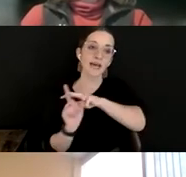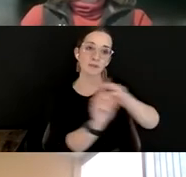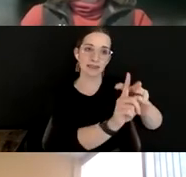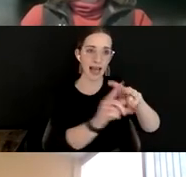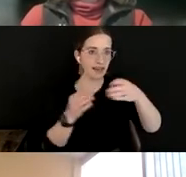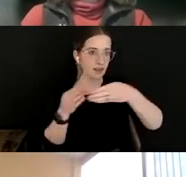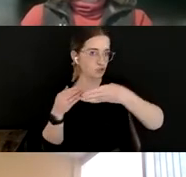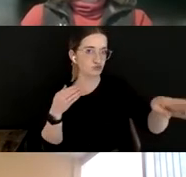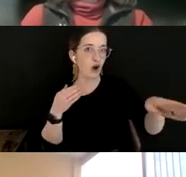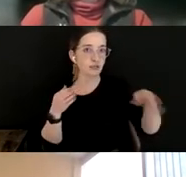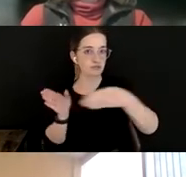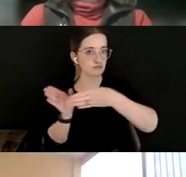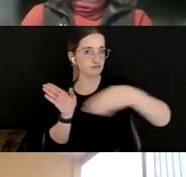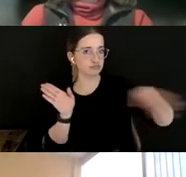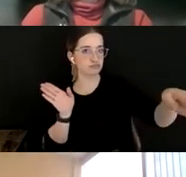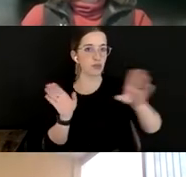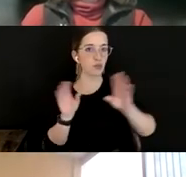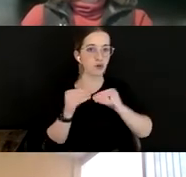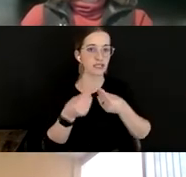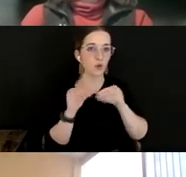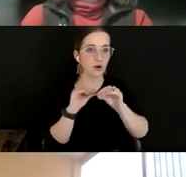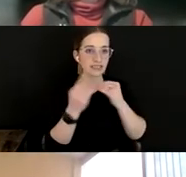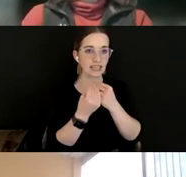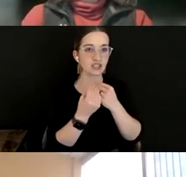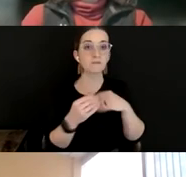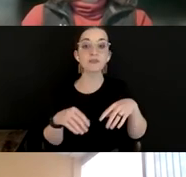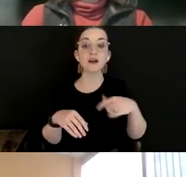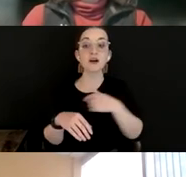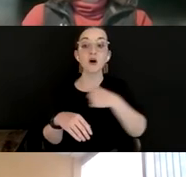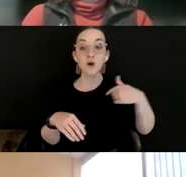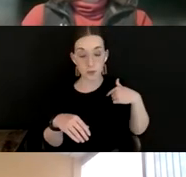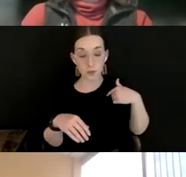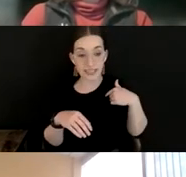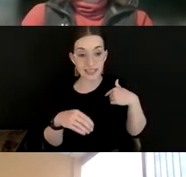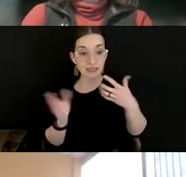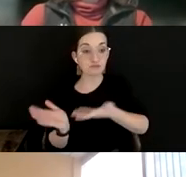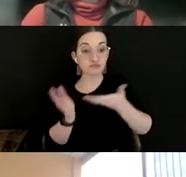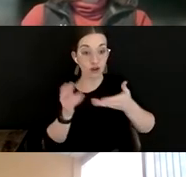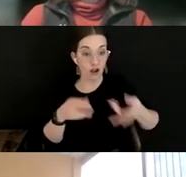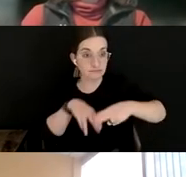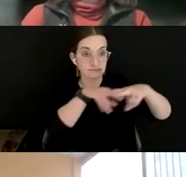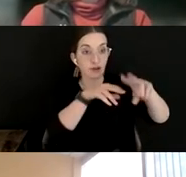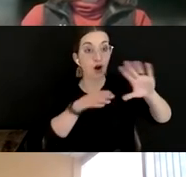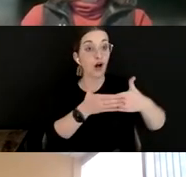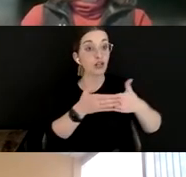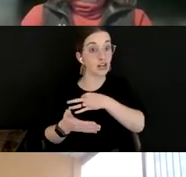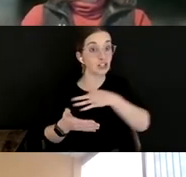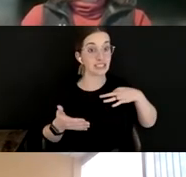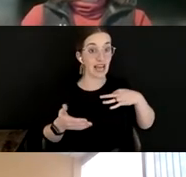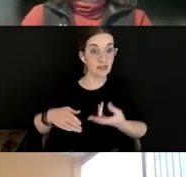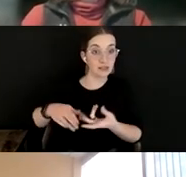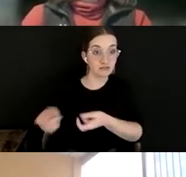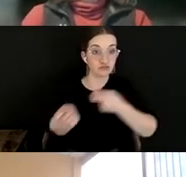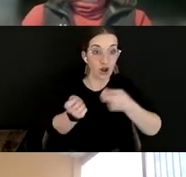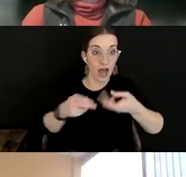We first brought everyone up if they were below the band to be in the band and then rolled out the wage bands to everyone so they could see it